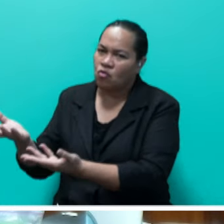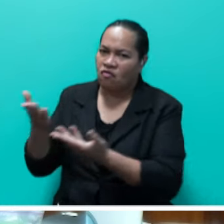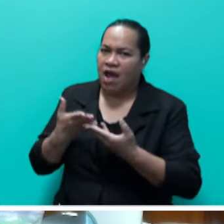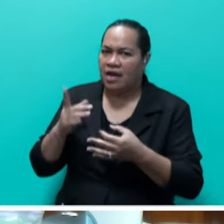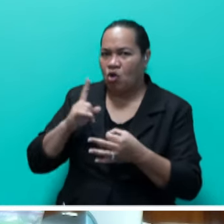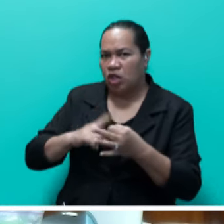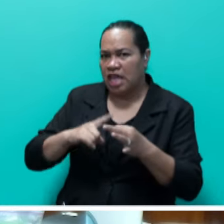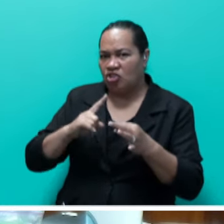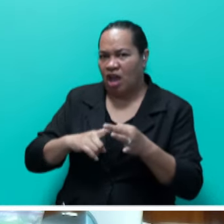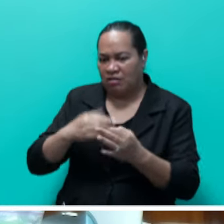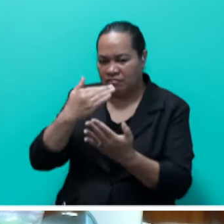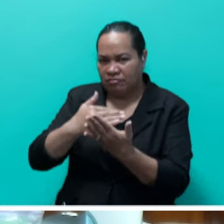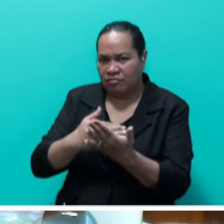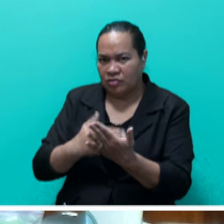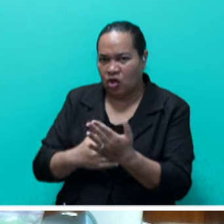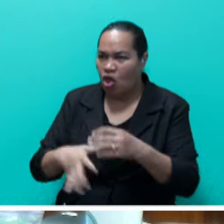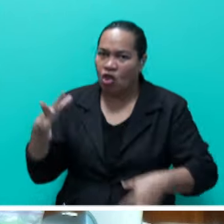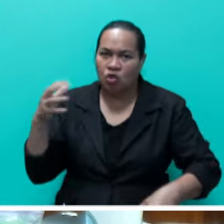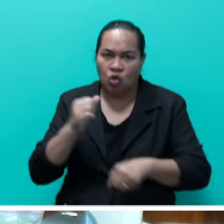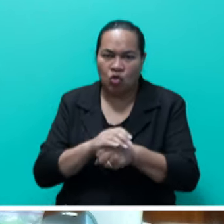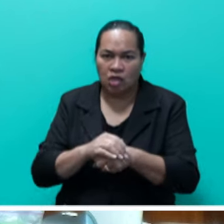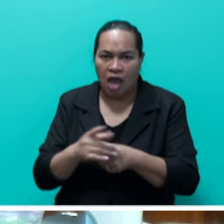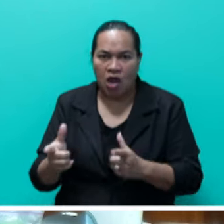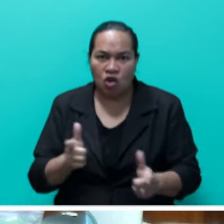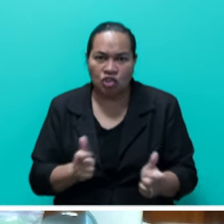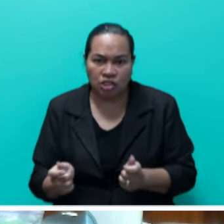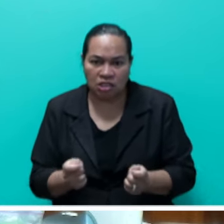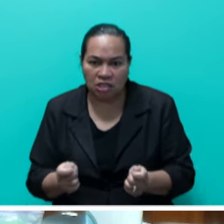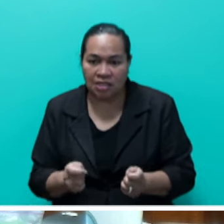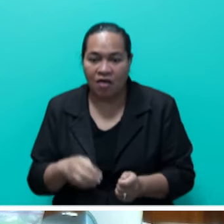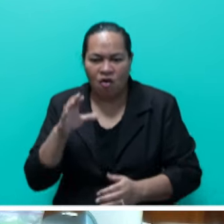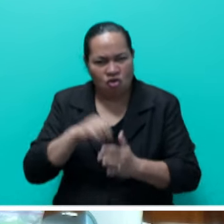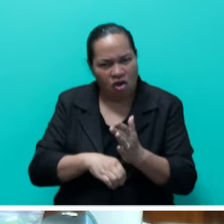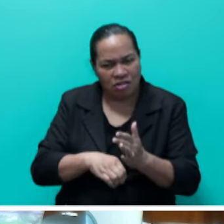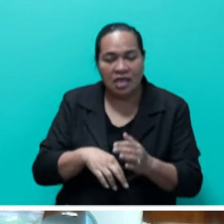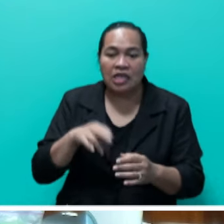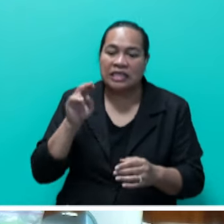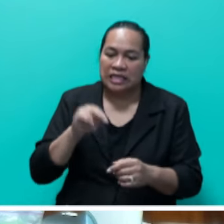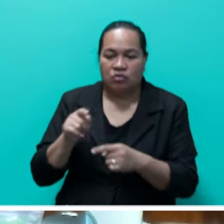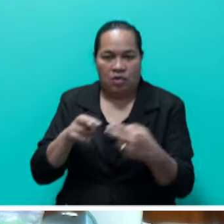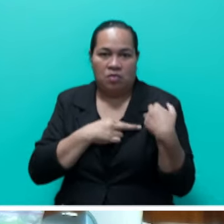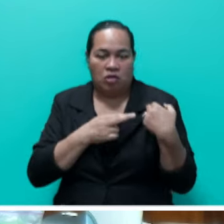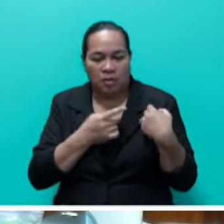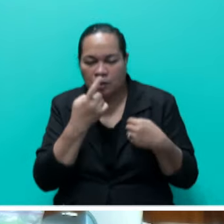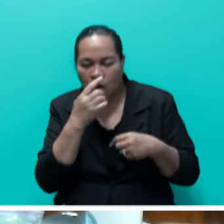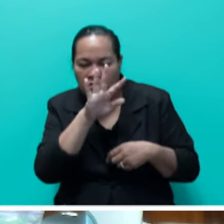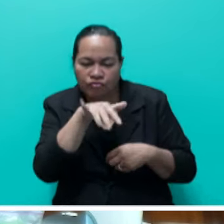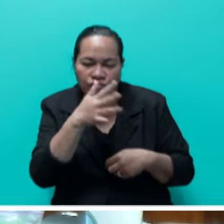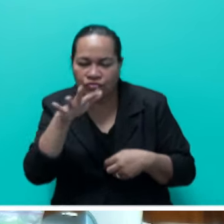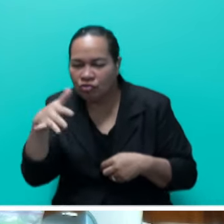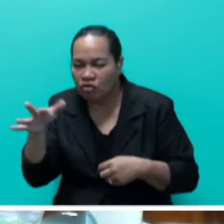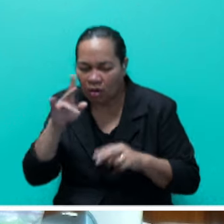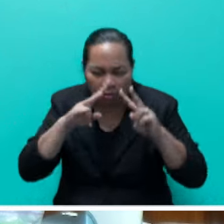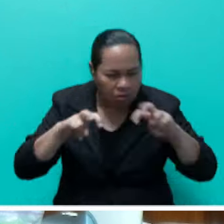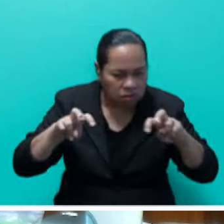on the total logistics cost necessary for the team to conduct a fisheries survey and to